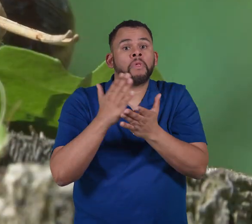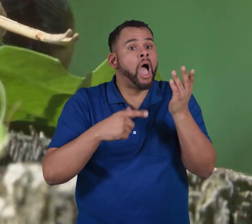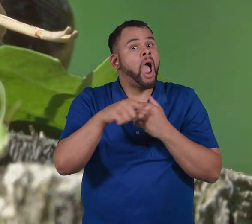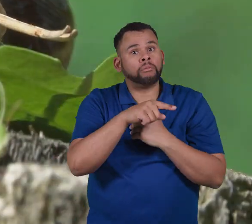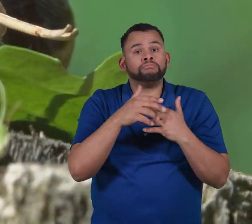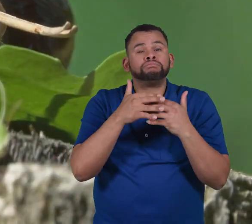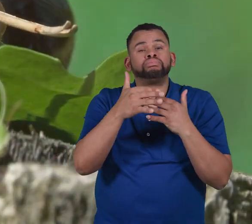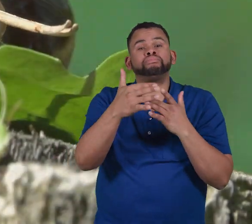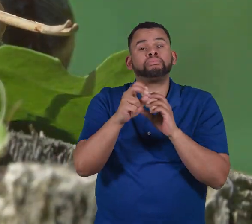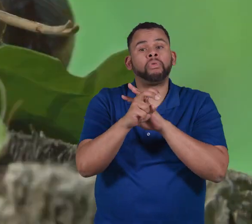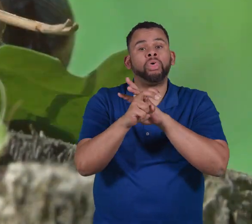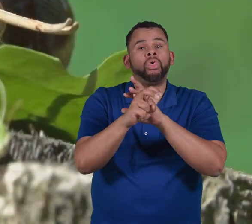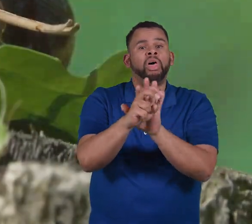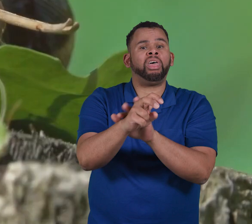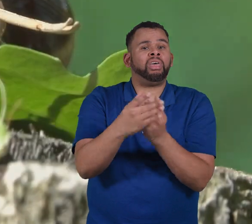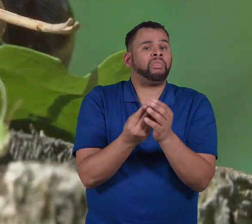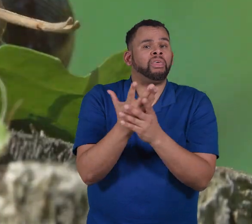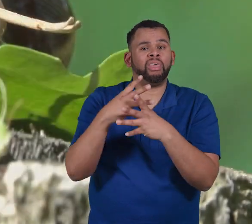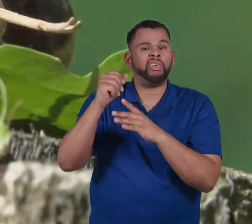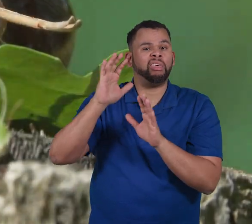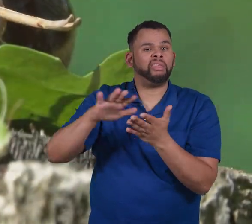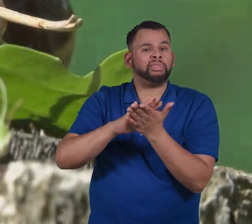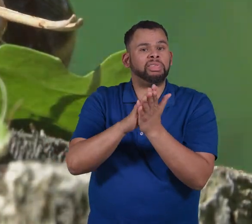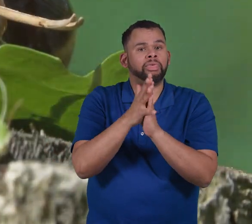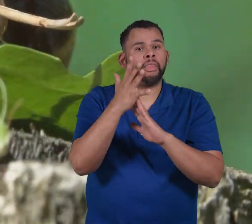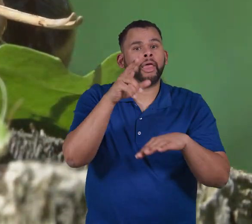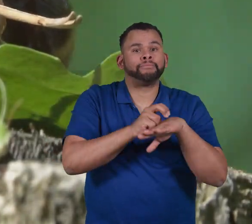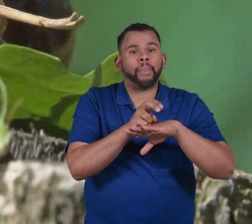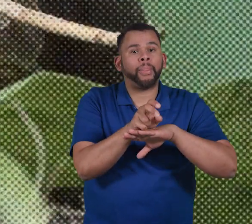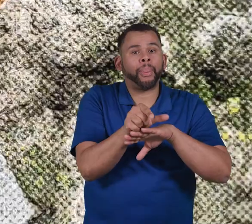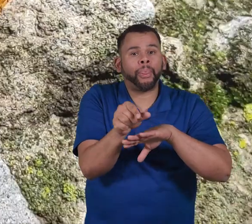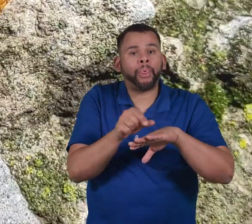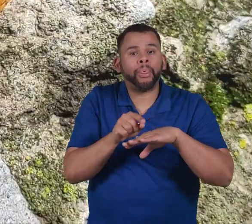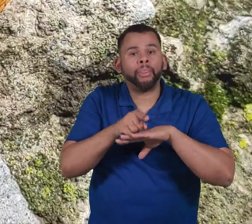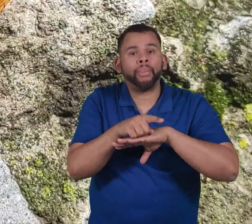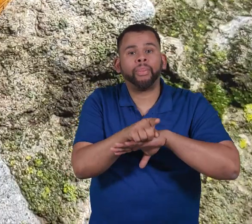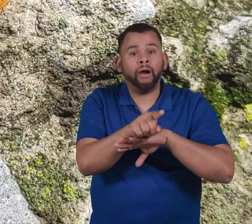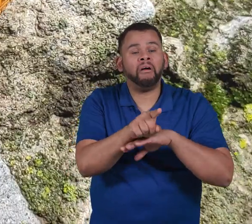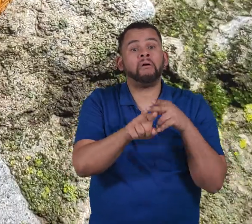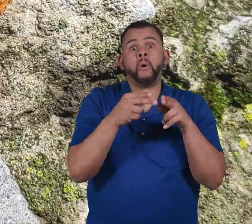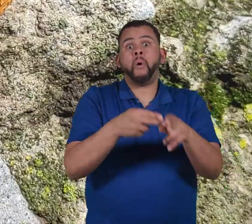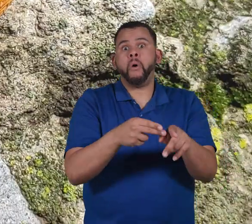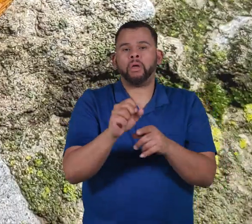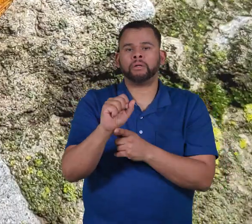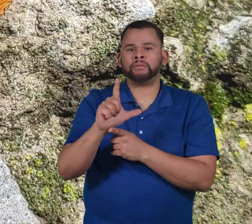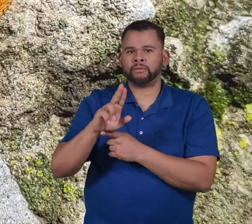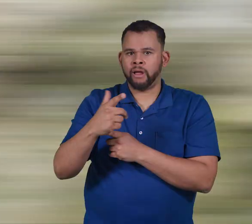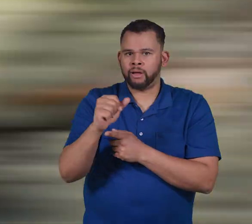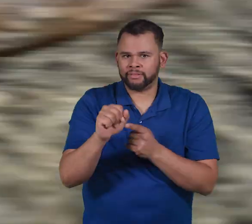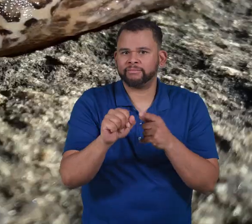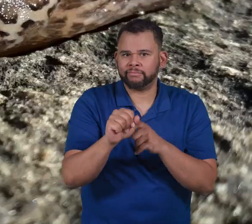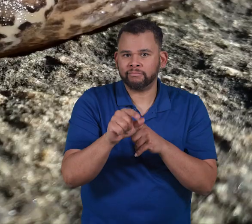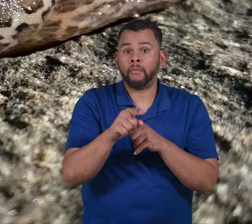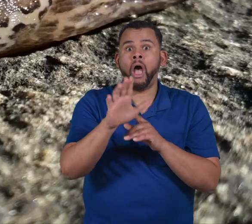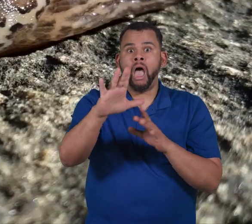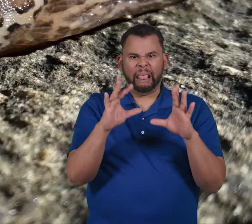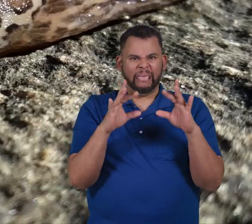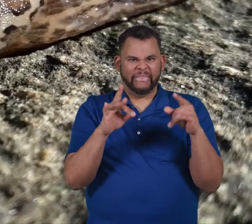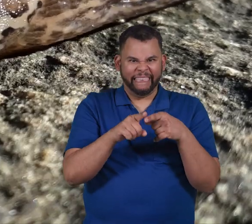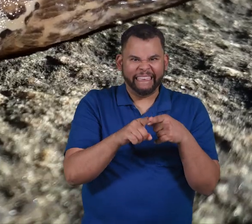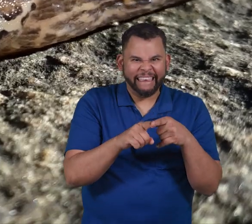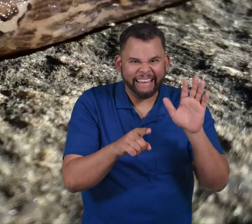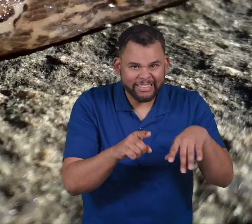over time, some types of snails stop growing a shell. And now we call them slugs. Talk about